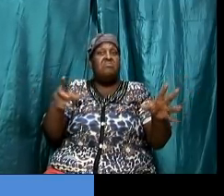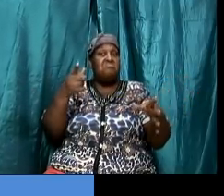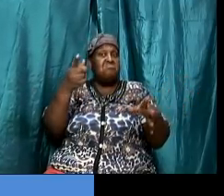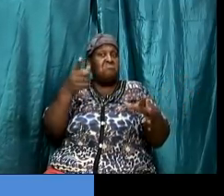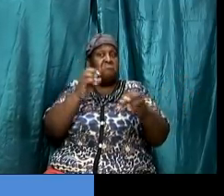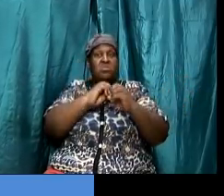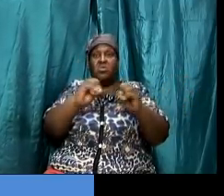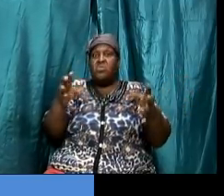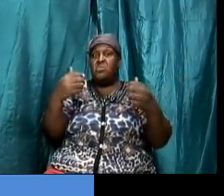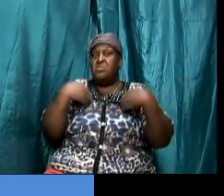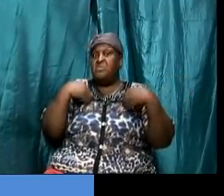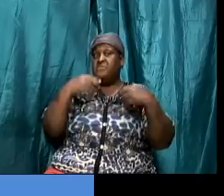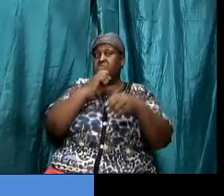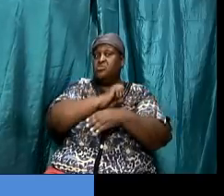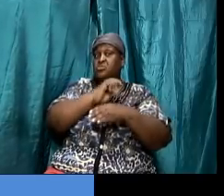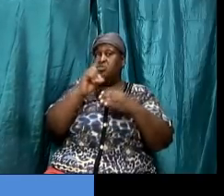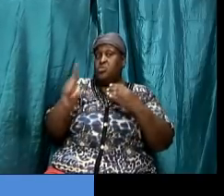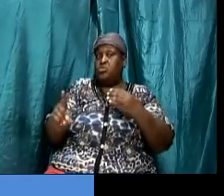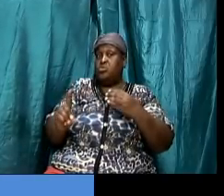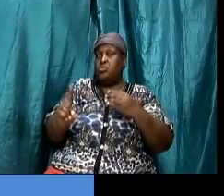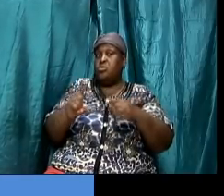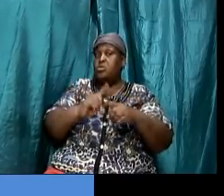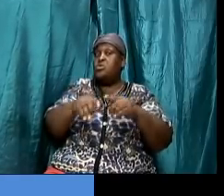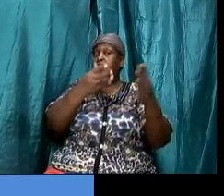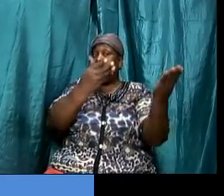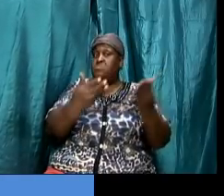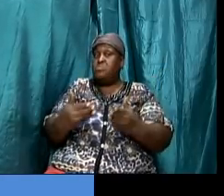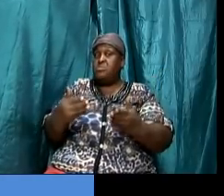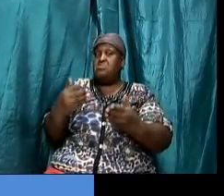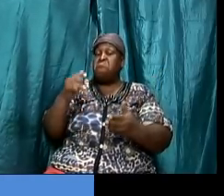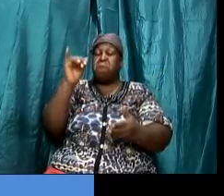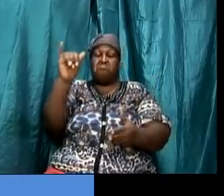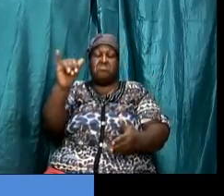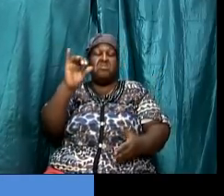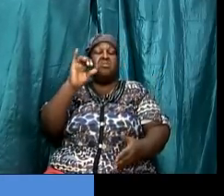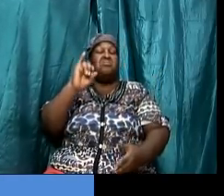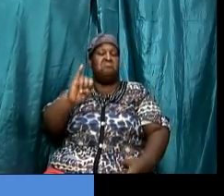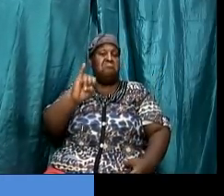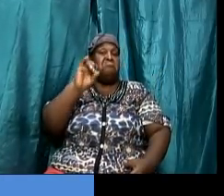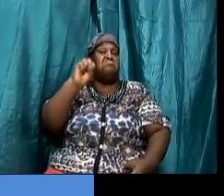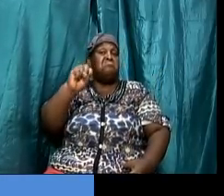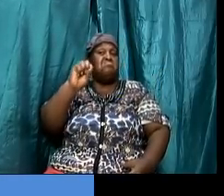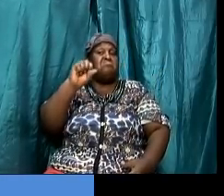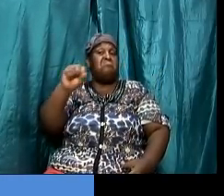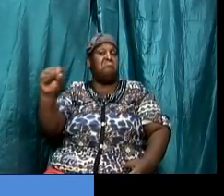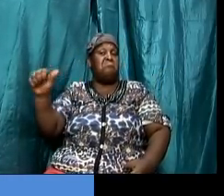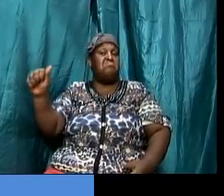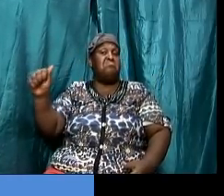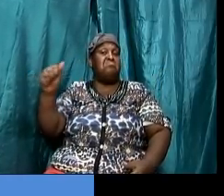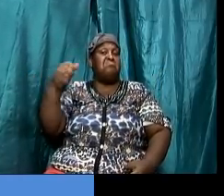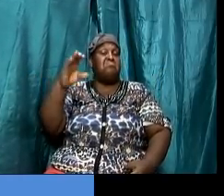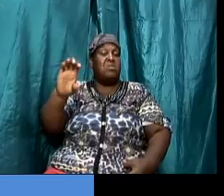to bring that isaac into place it took all god